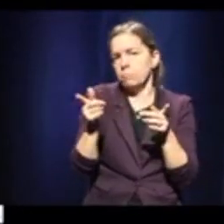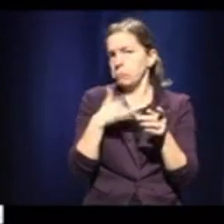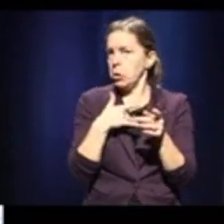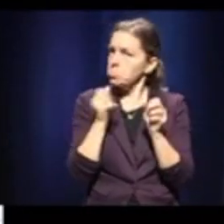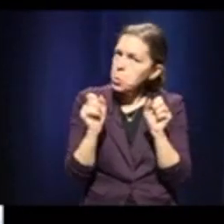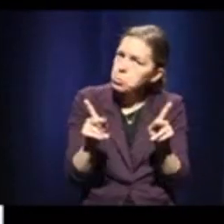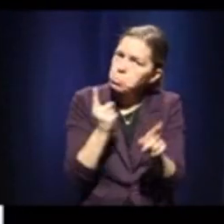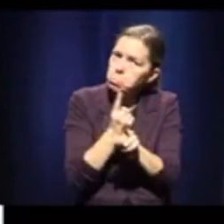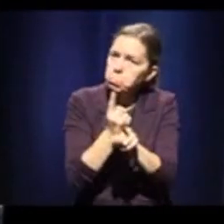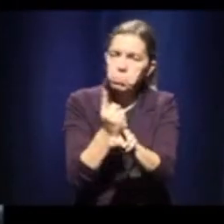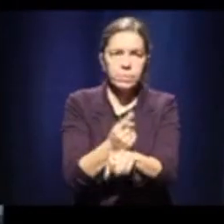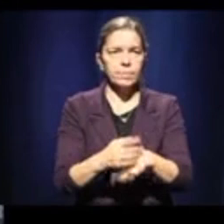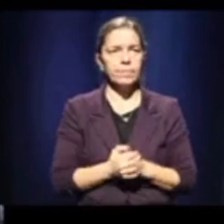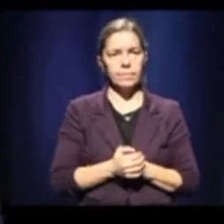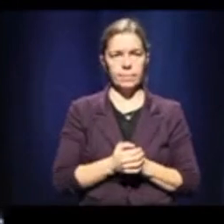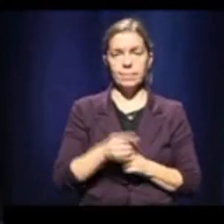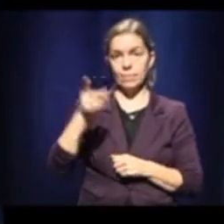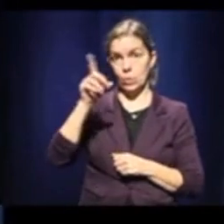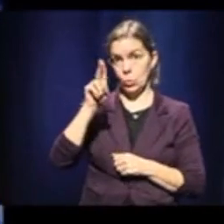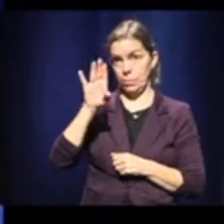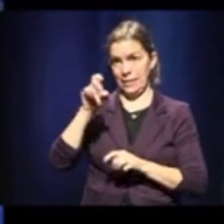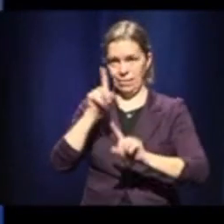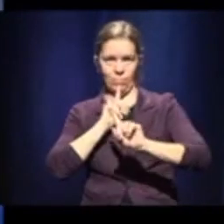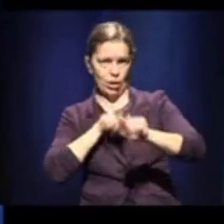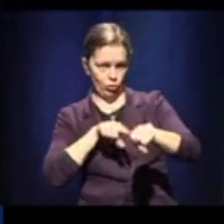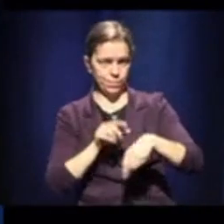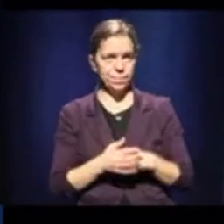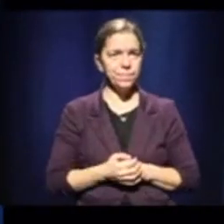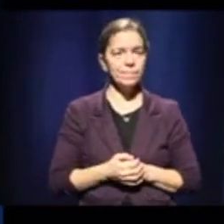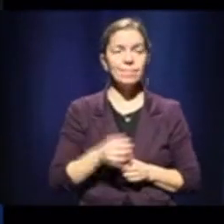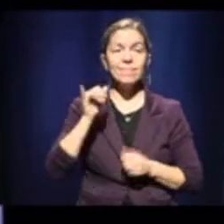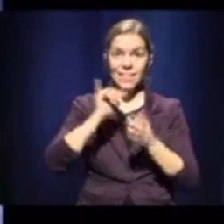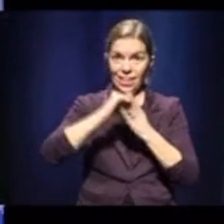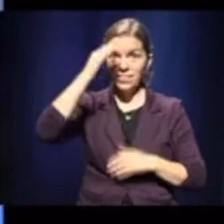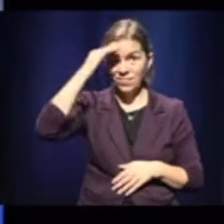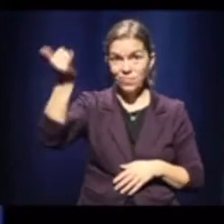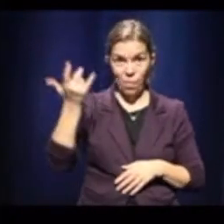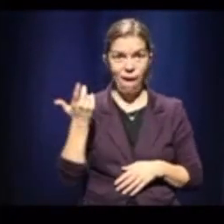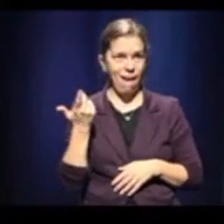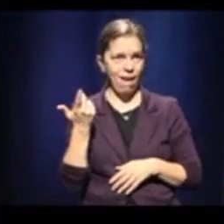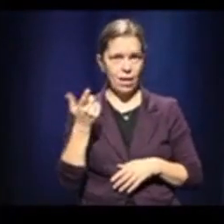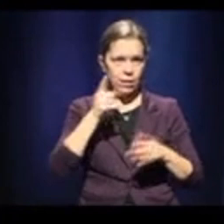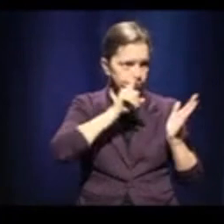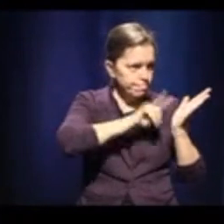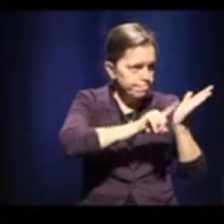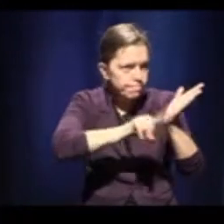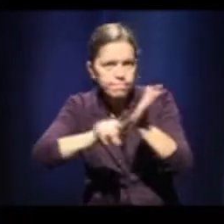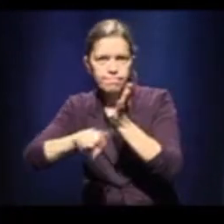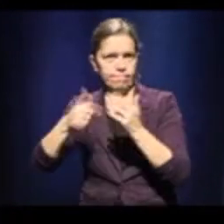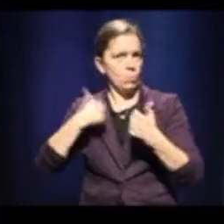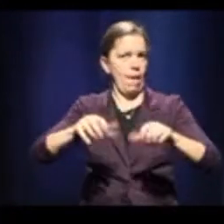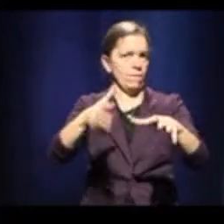as quickly as possible. So what we did announce this morning is that we revised our